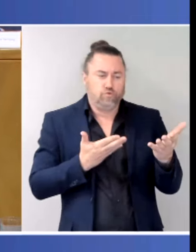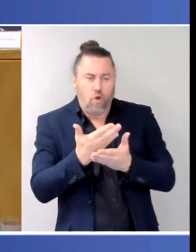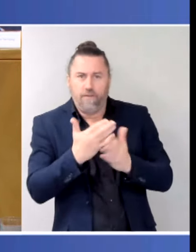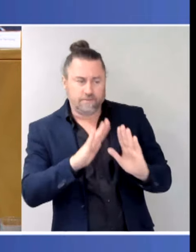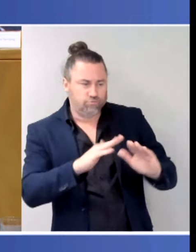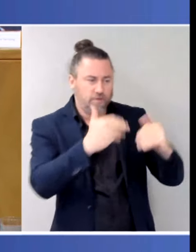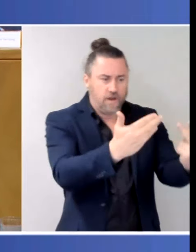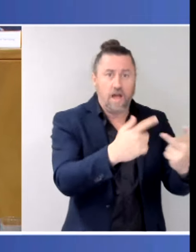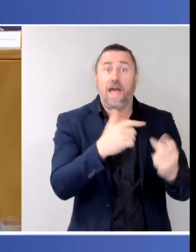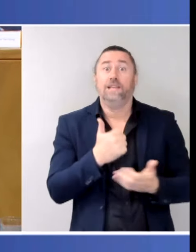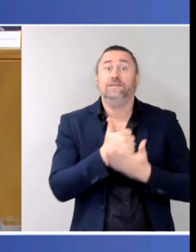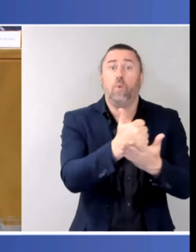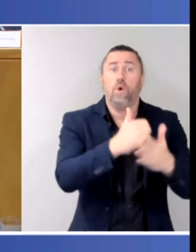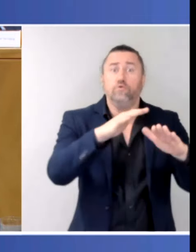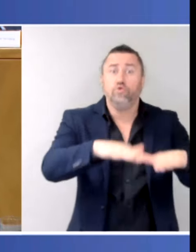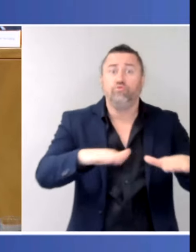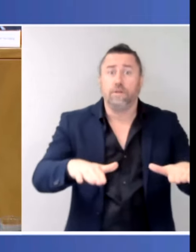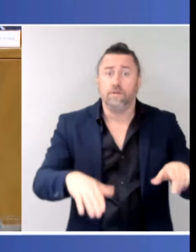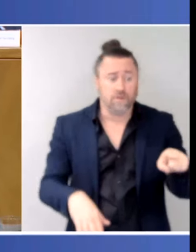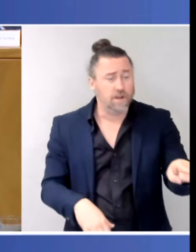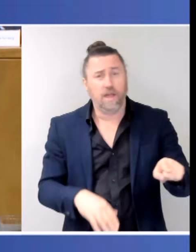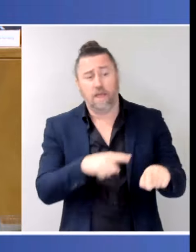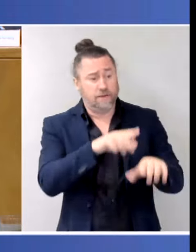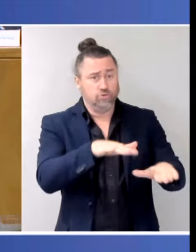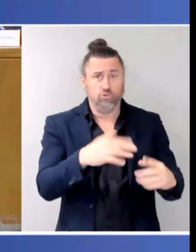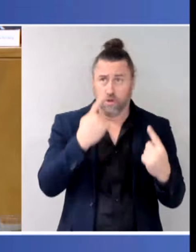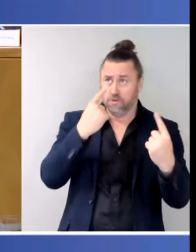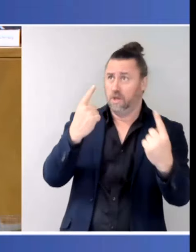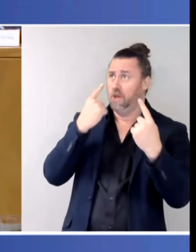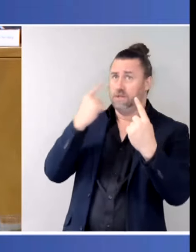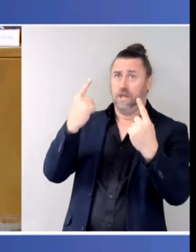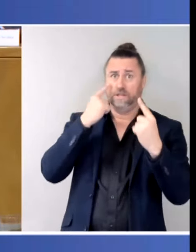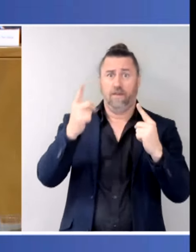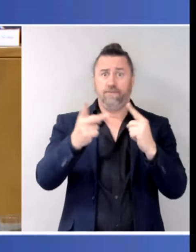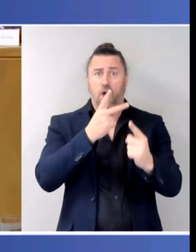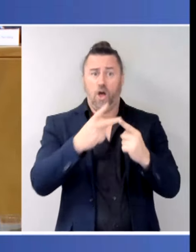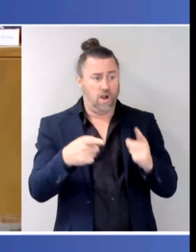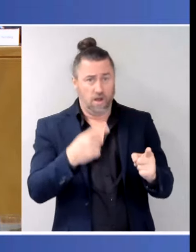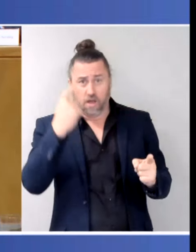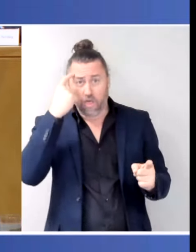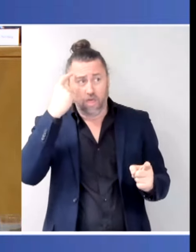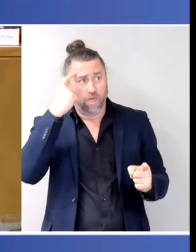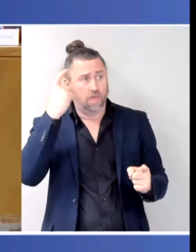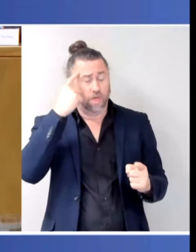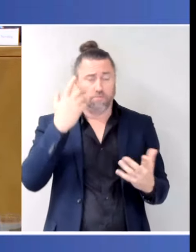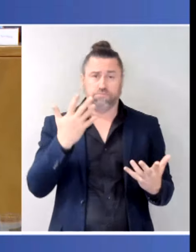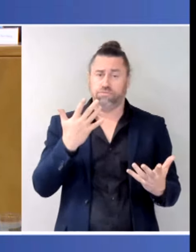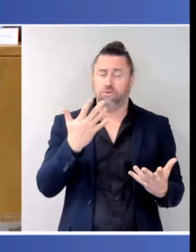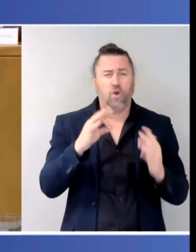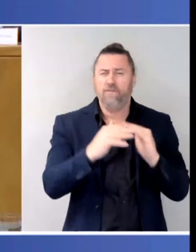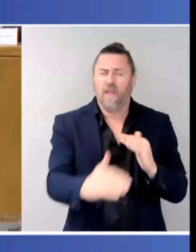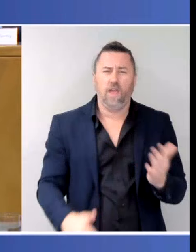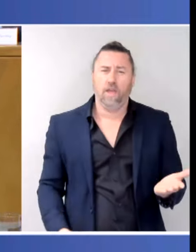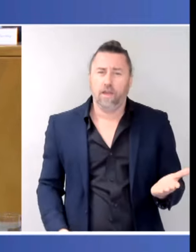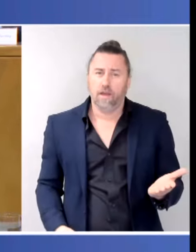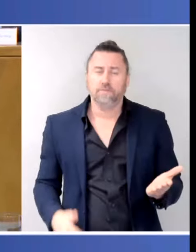children, who have experienced family violence. And then looking at how we drive those system changes, identify the best practice, and drive